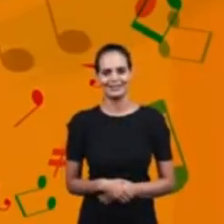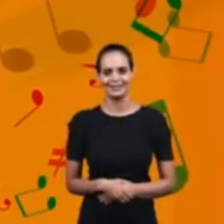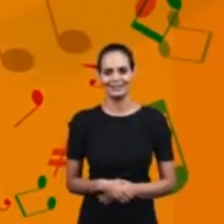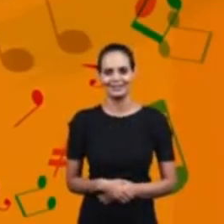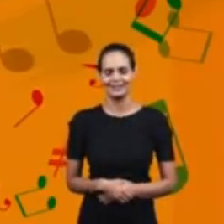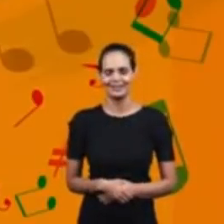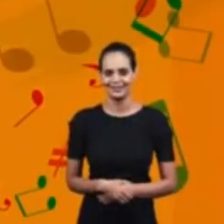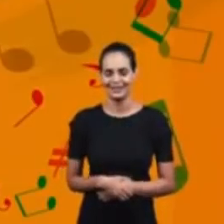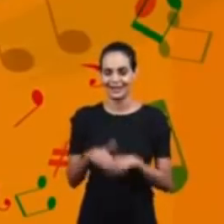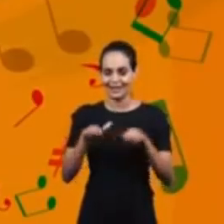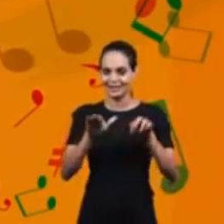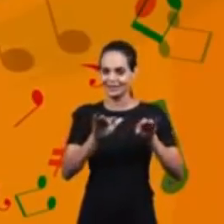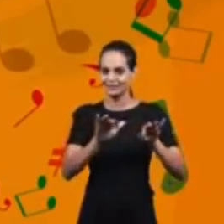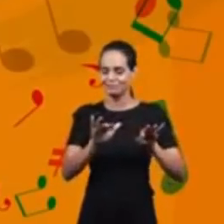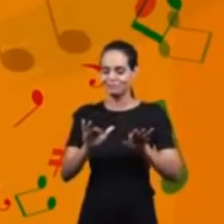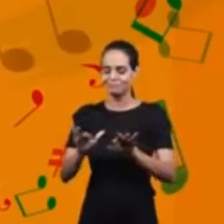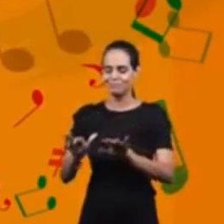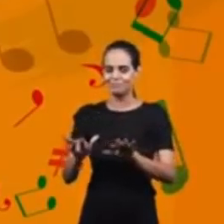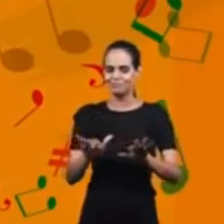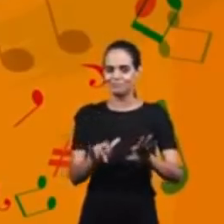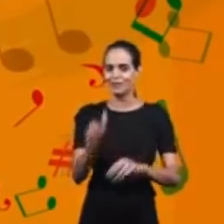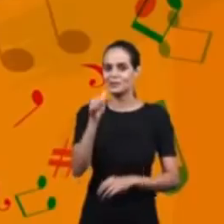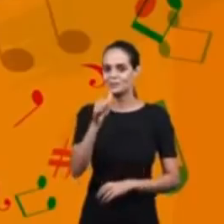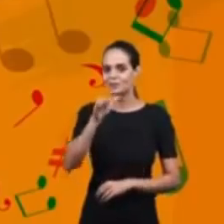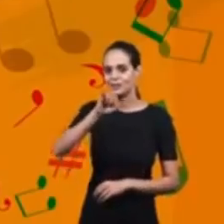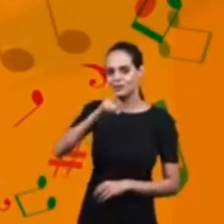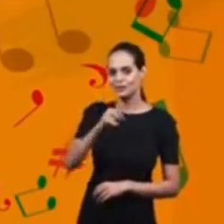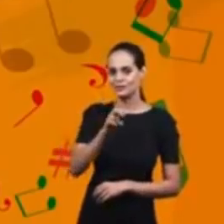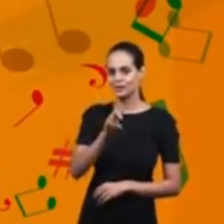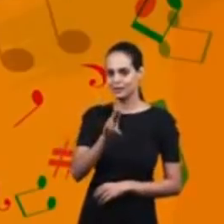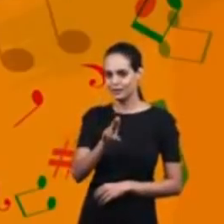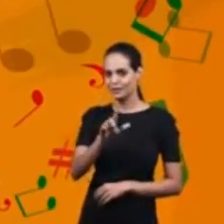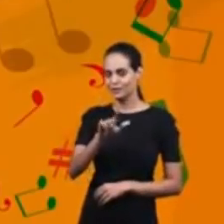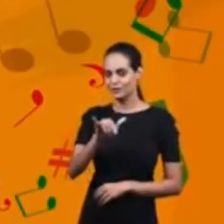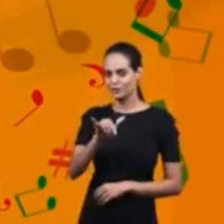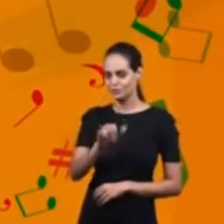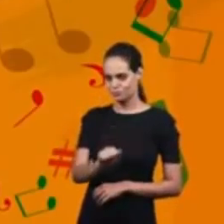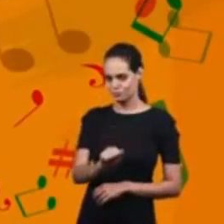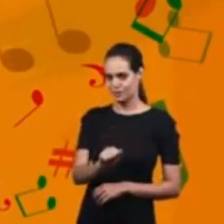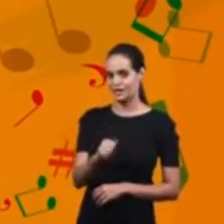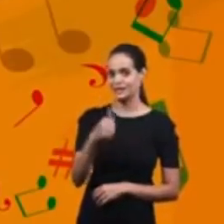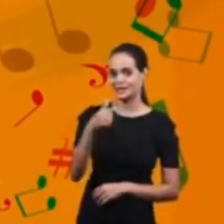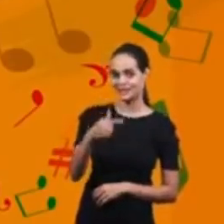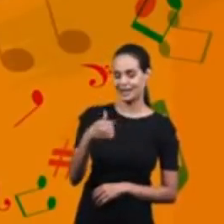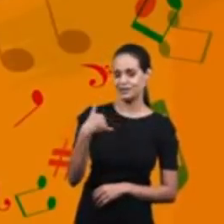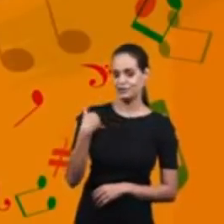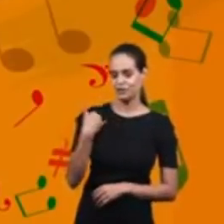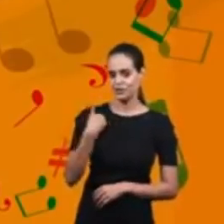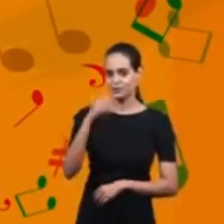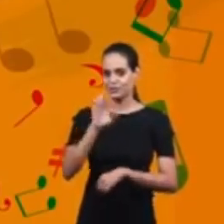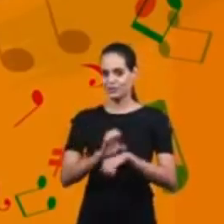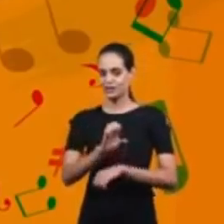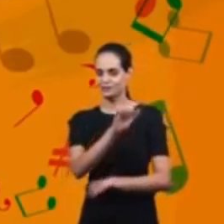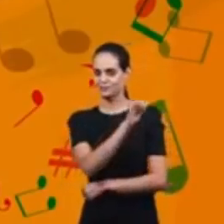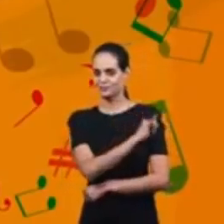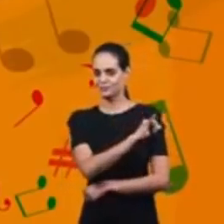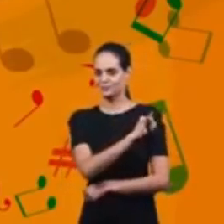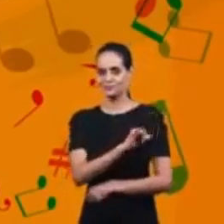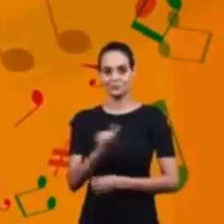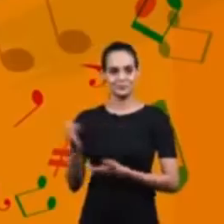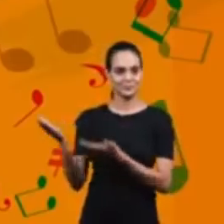Piauí. On the keyboard, Julia, she's also 7 years old. She's from Cabo Frio in Rio de Janeiro.